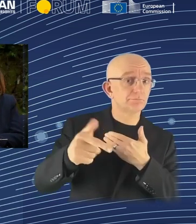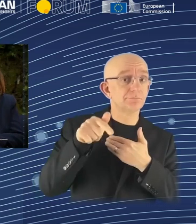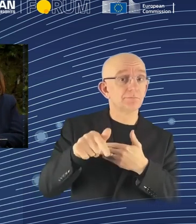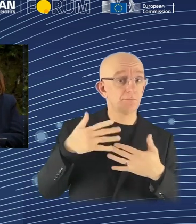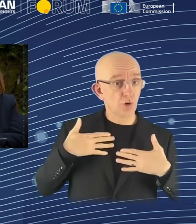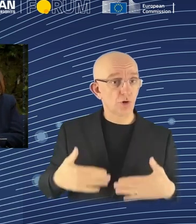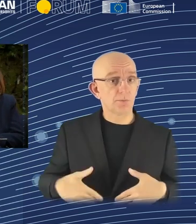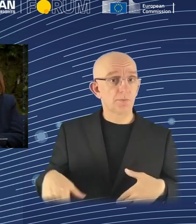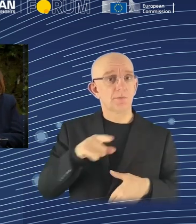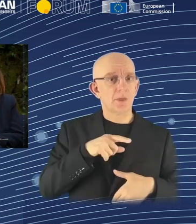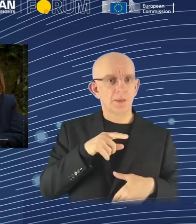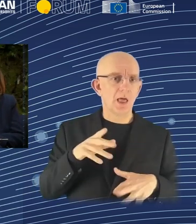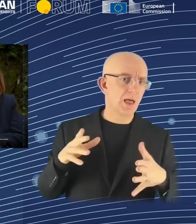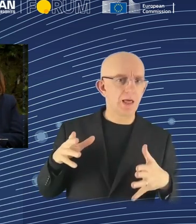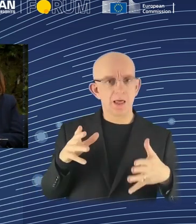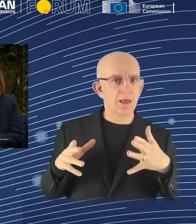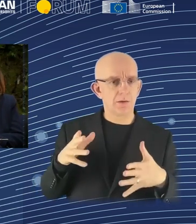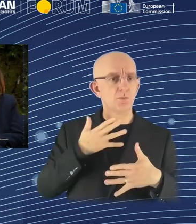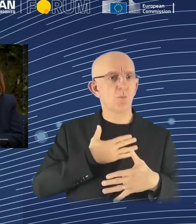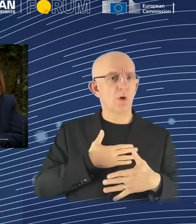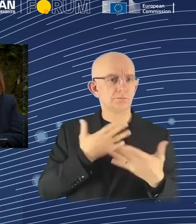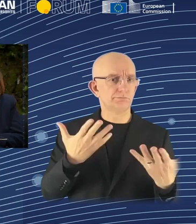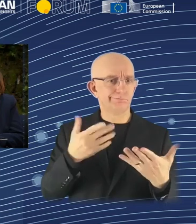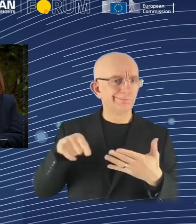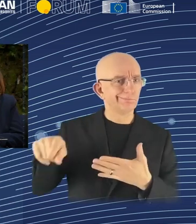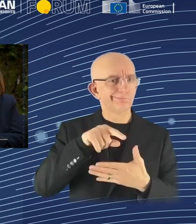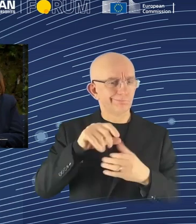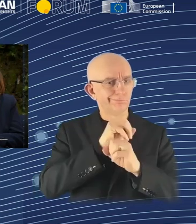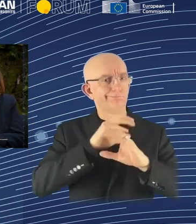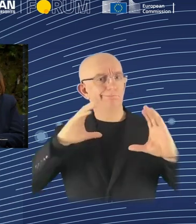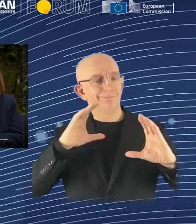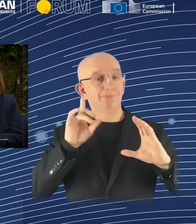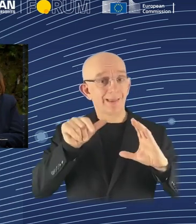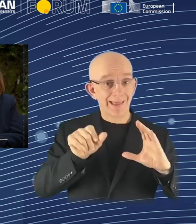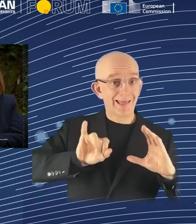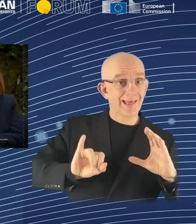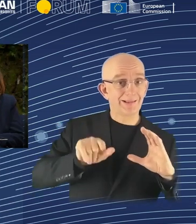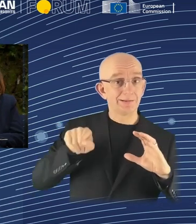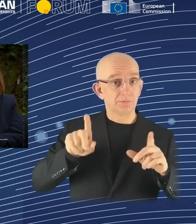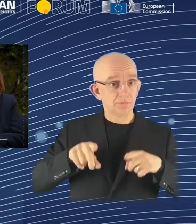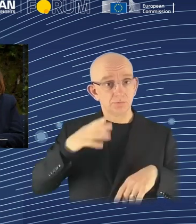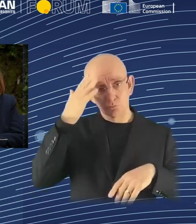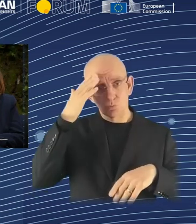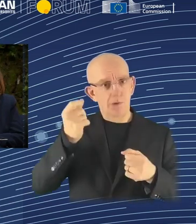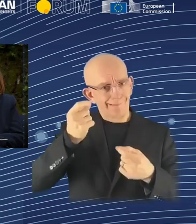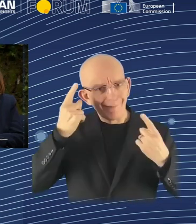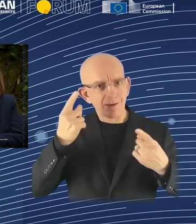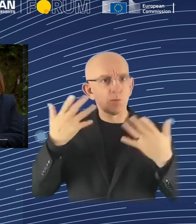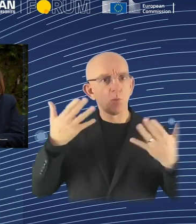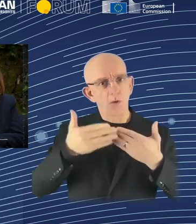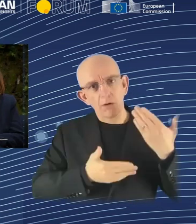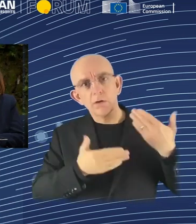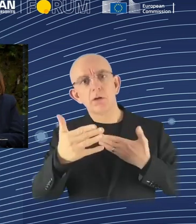creates AI systems that are actually much more deferential to human beings, that behave more cautiously,